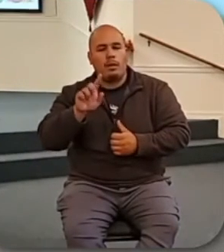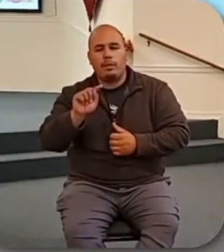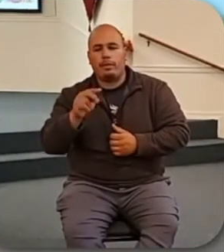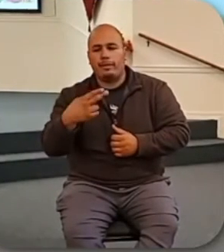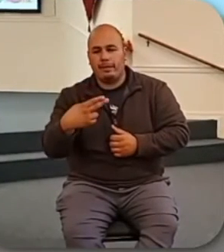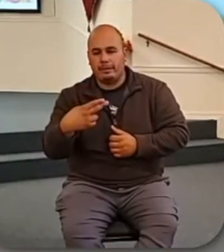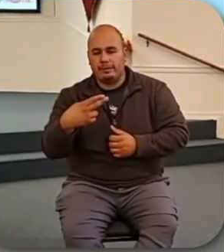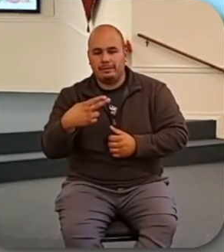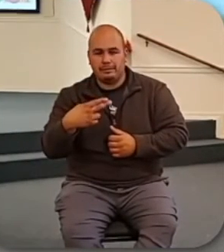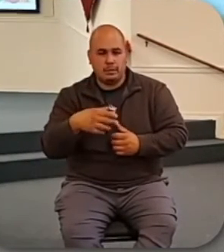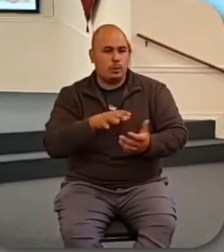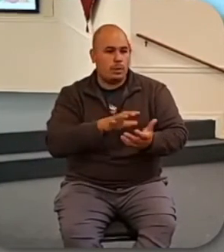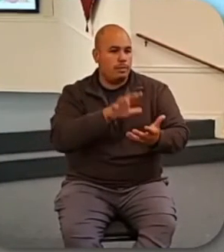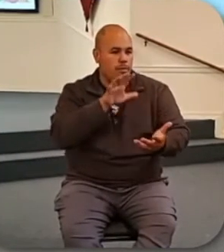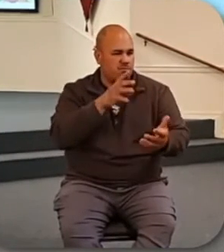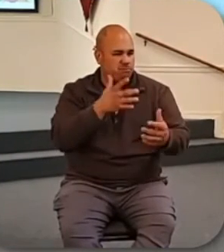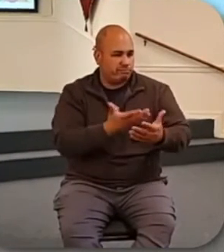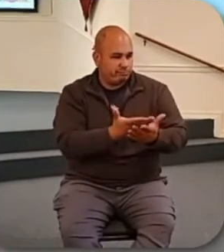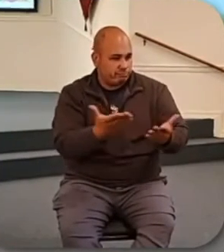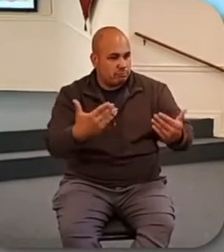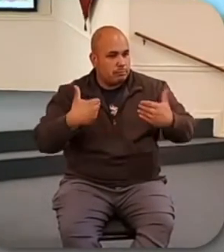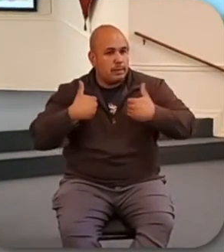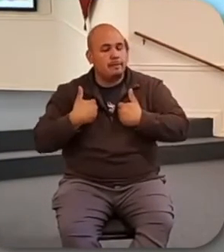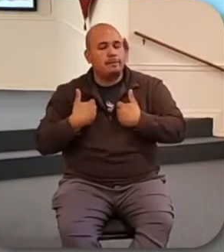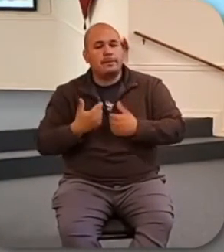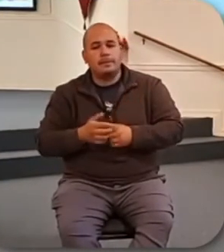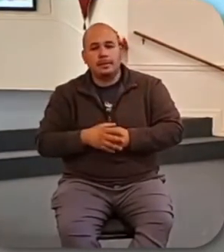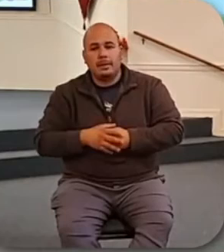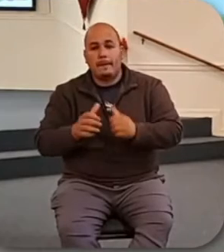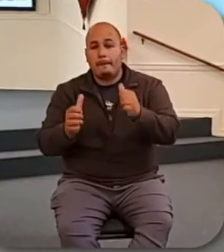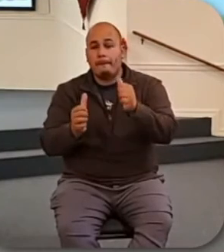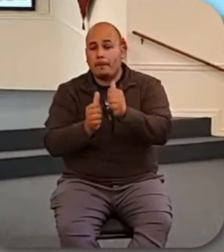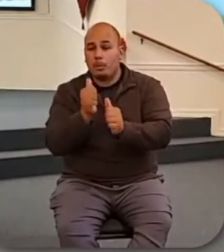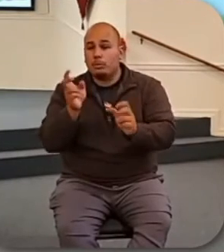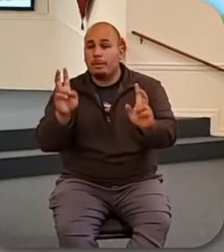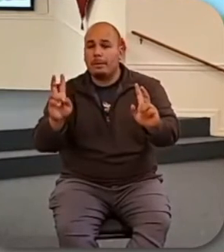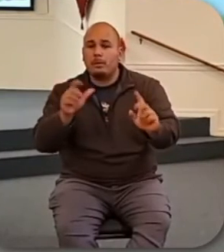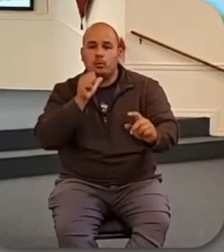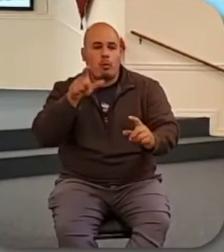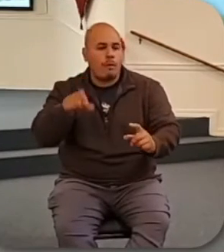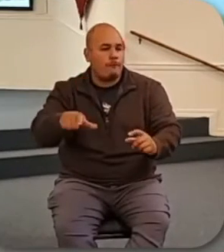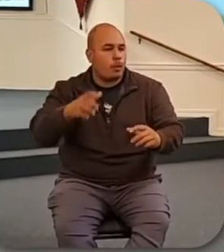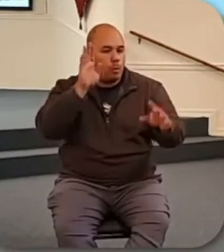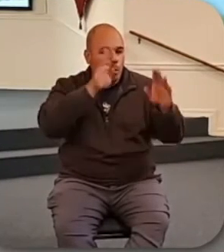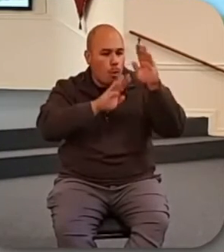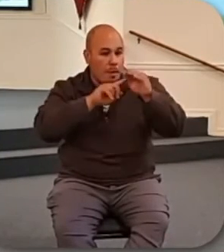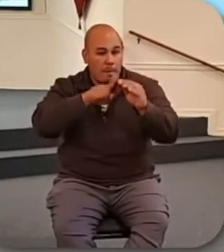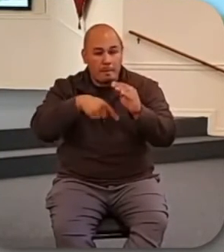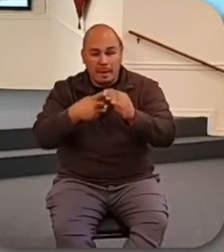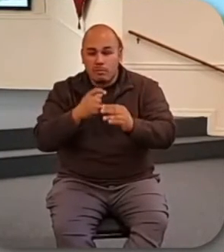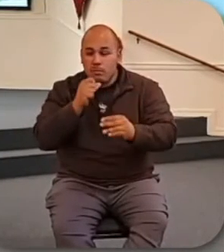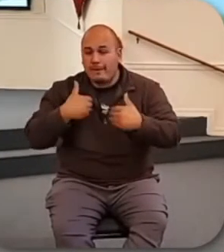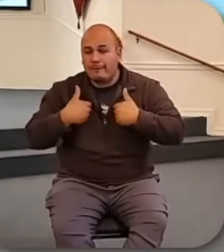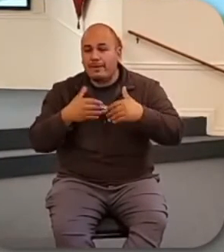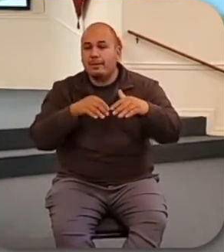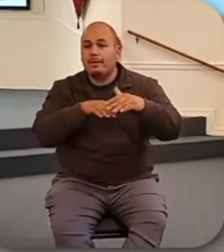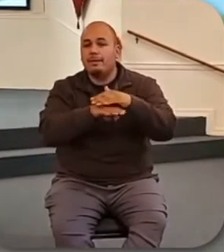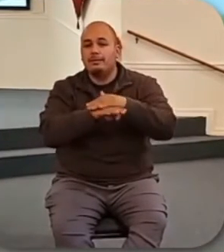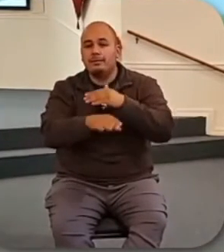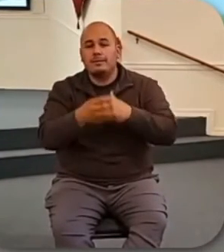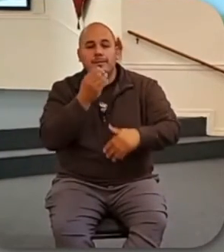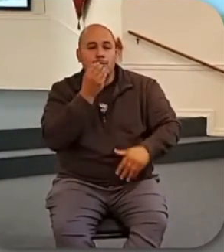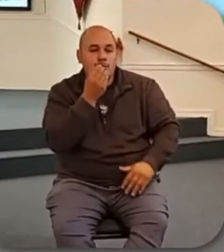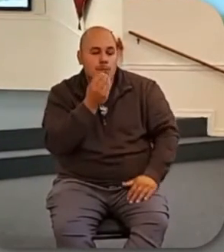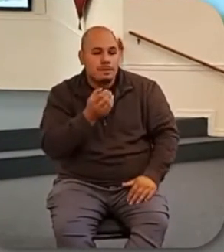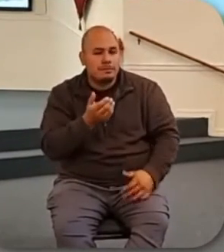our ability to live in a society where most people don't have to worry about having enough food every day. Yet we understand Lord